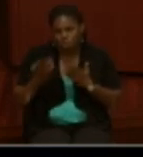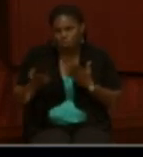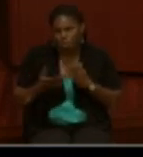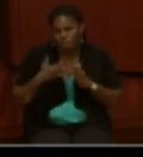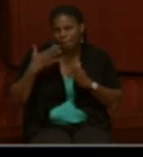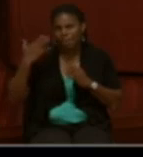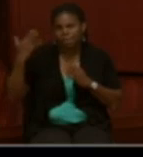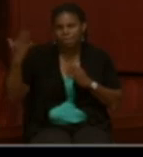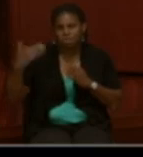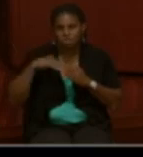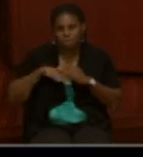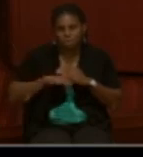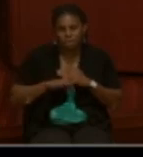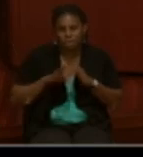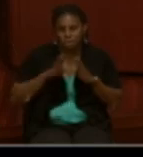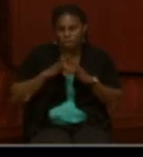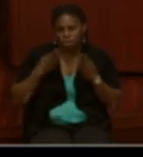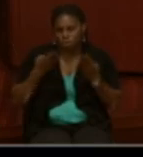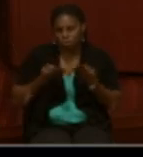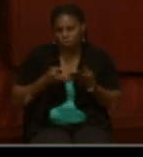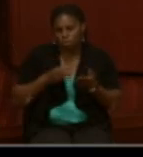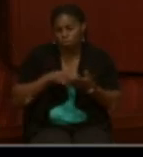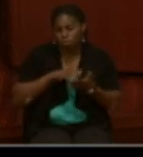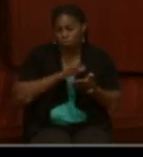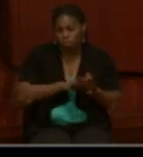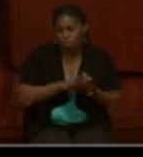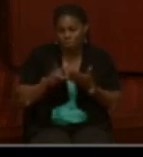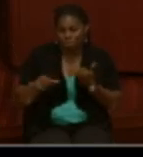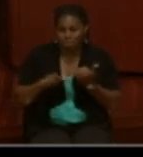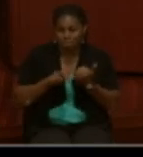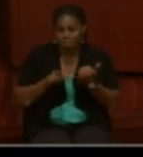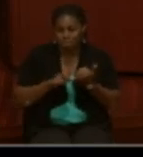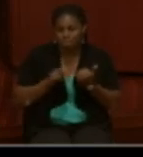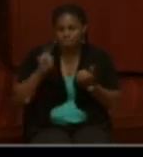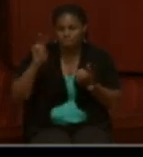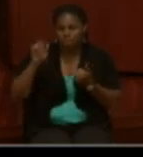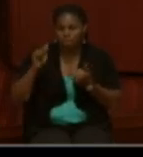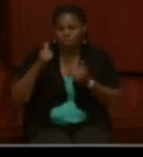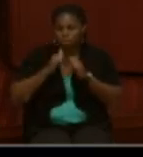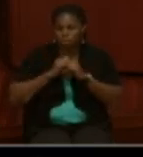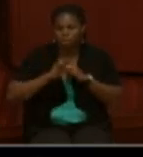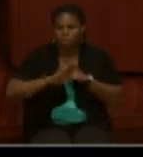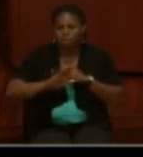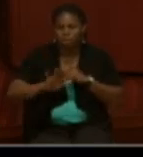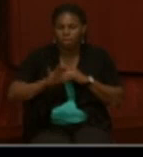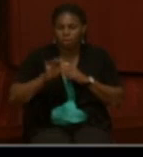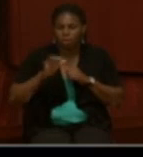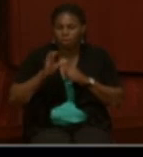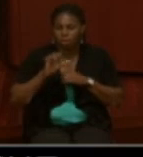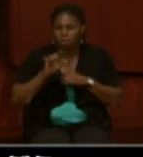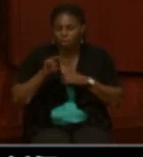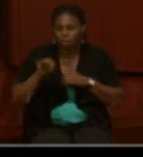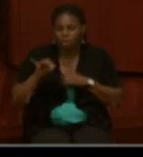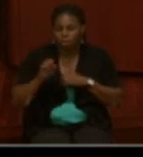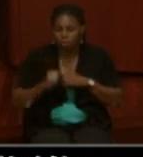the Freedmen's Bureau records where the Freedmen's Bureau is assisting veterans with their claims with the federal government.